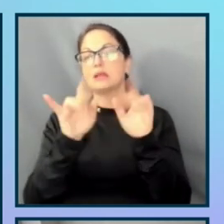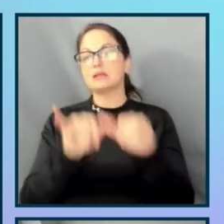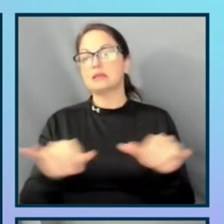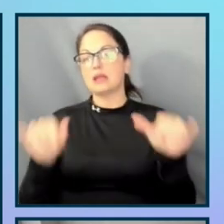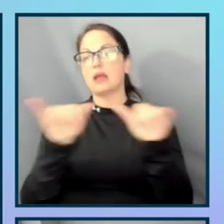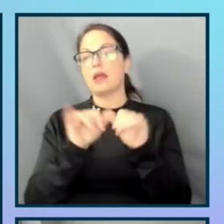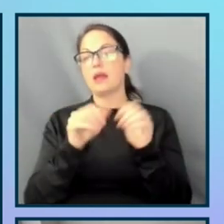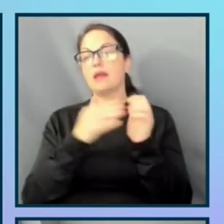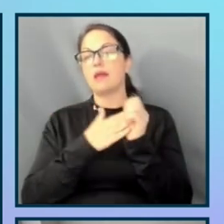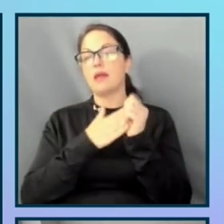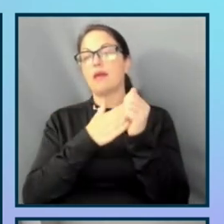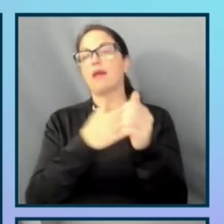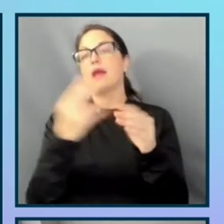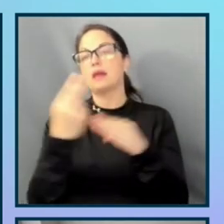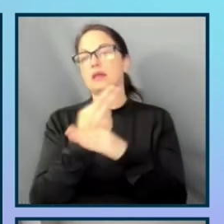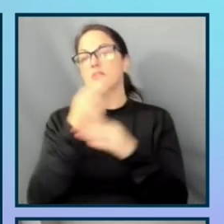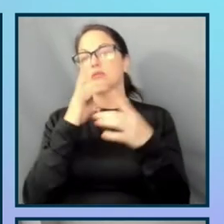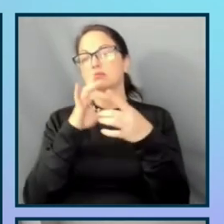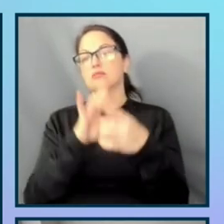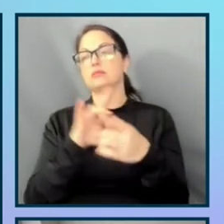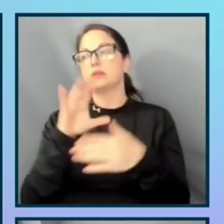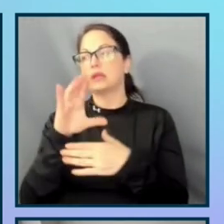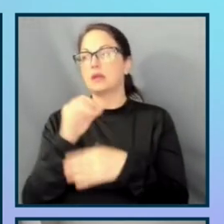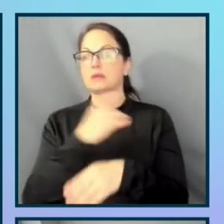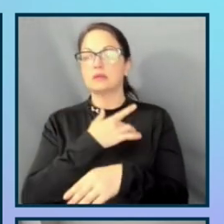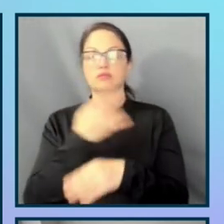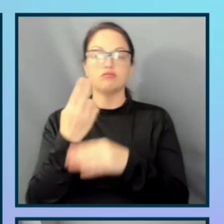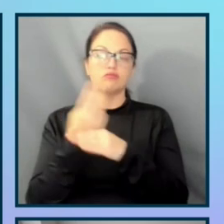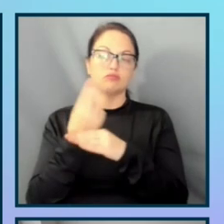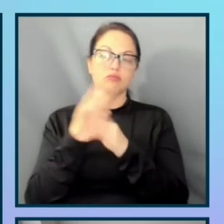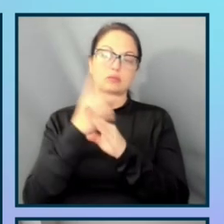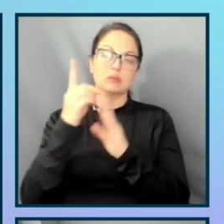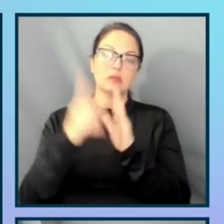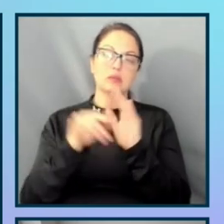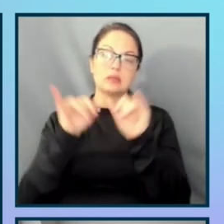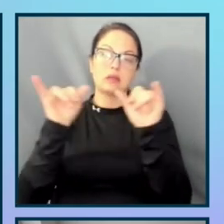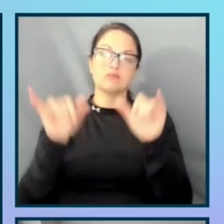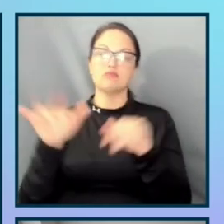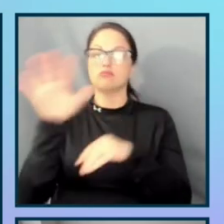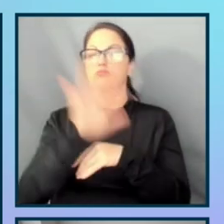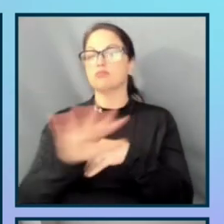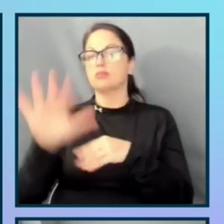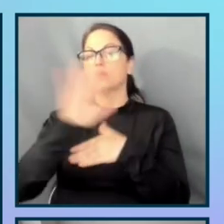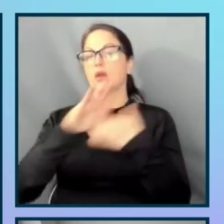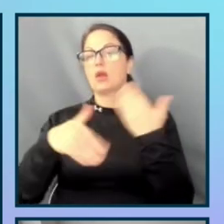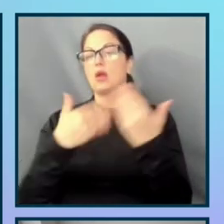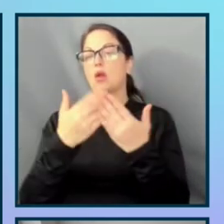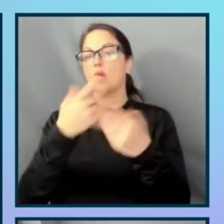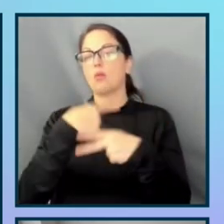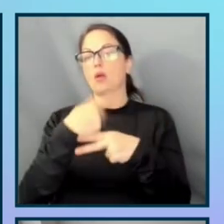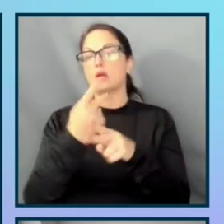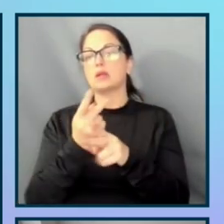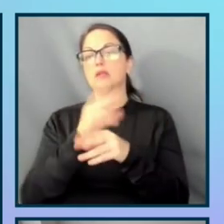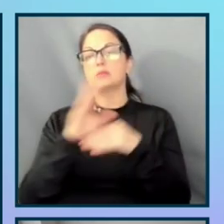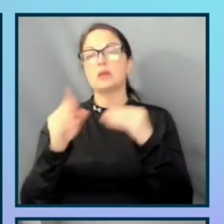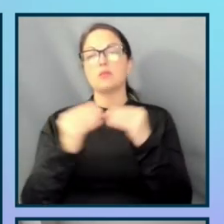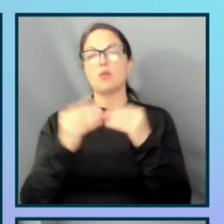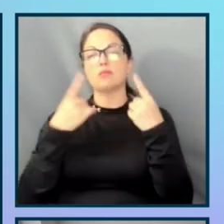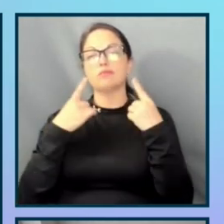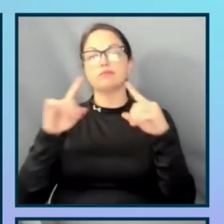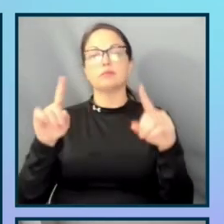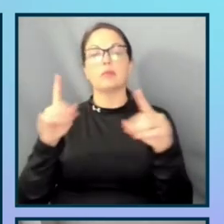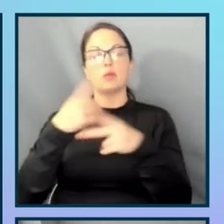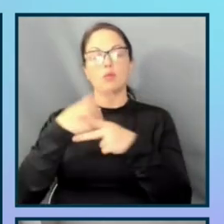of those components. So companies usually use design systems across all products to scale and be more efficient in product development.